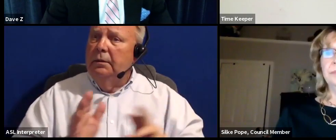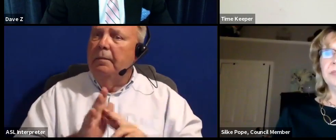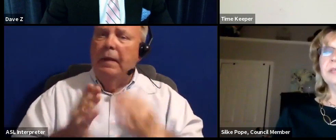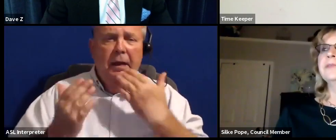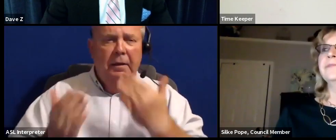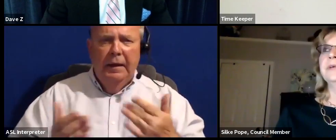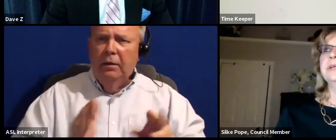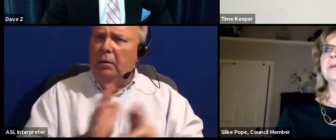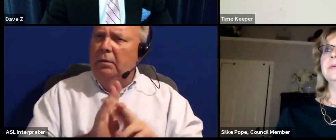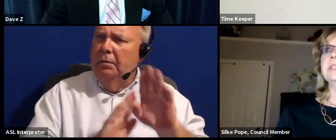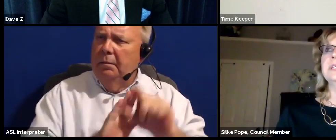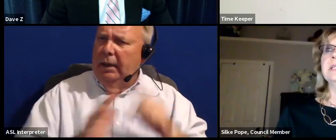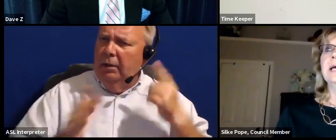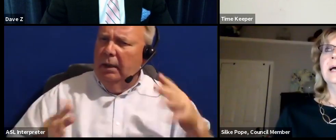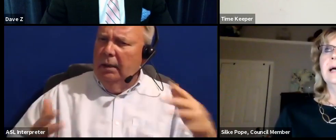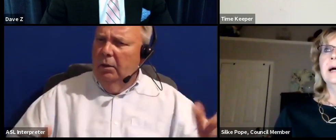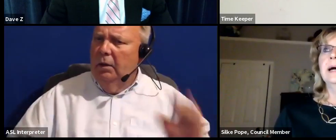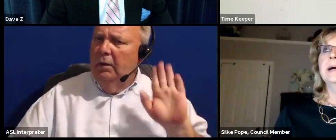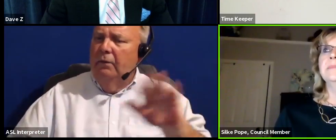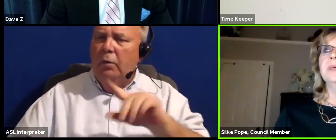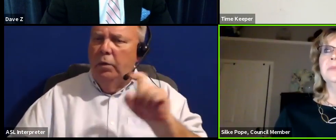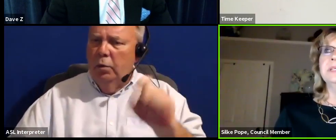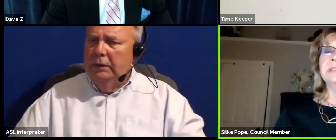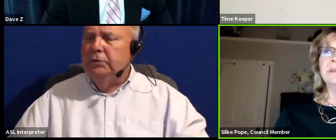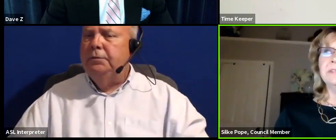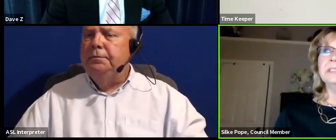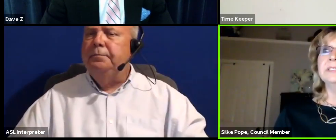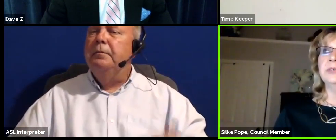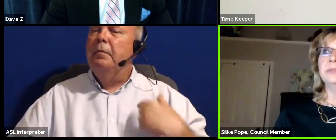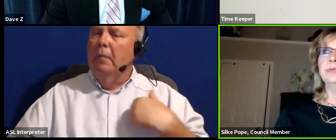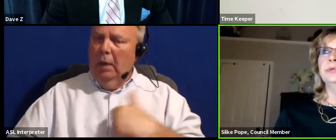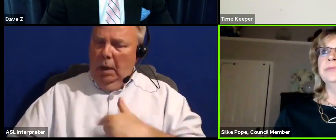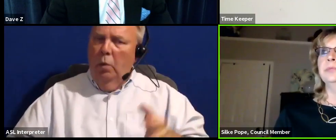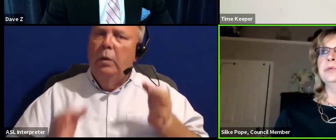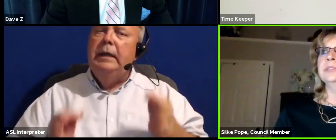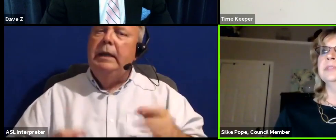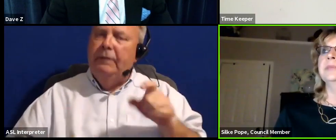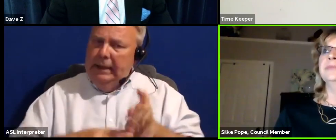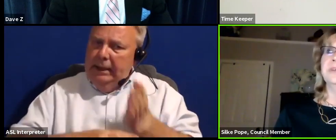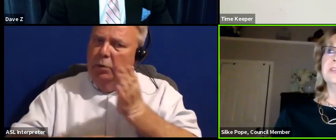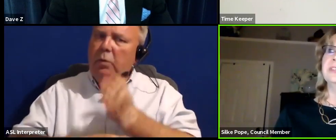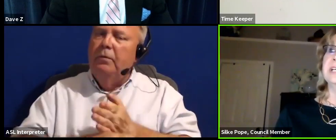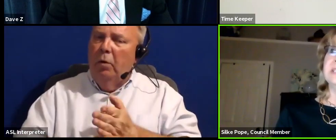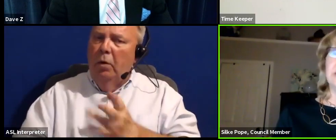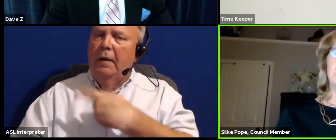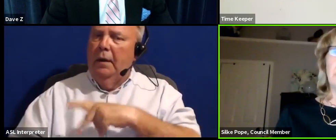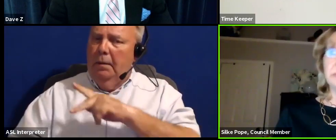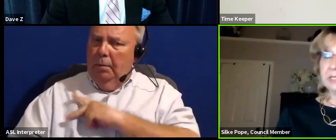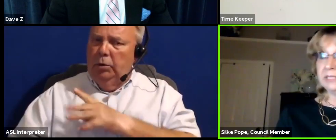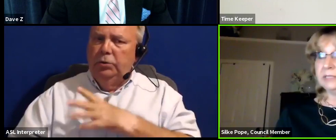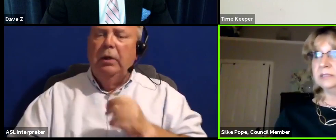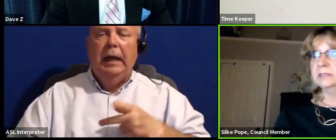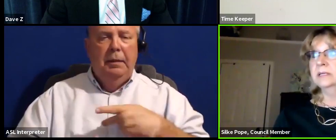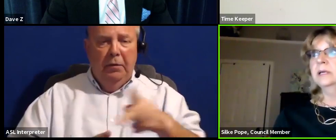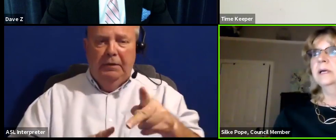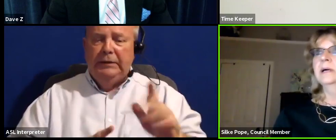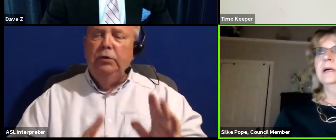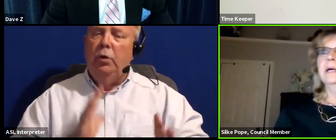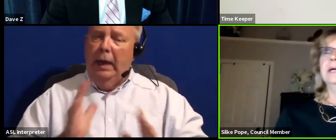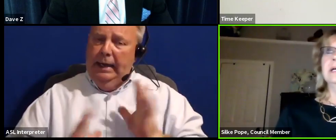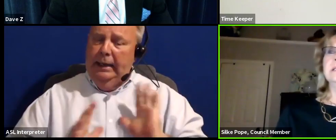Thank you for your question. We definitely need to improve the personal and professional etiquette of our meetings.